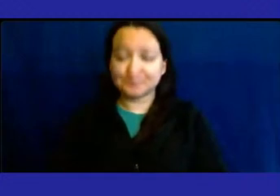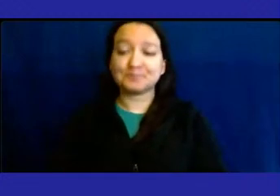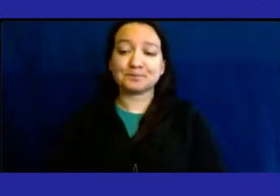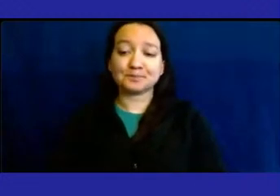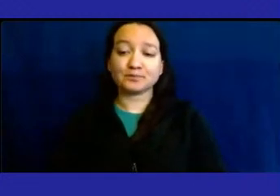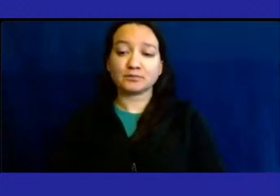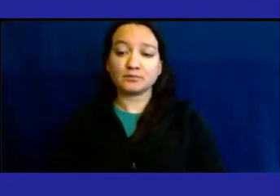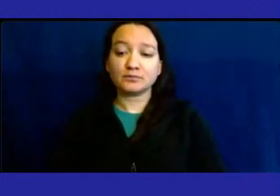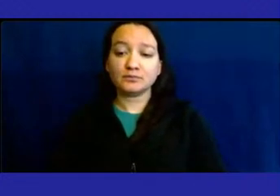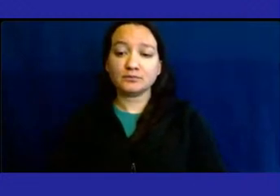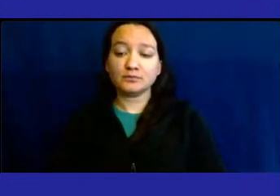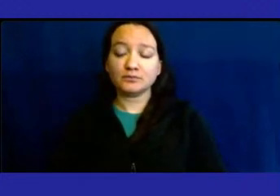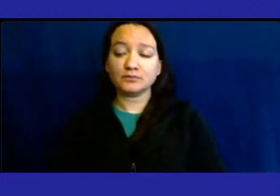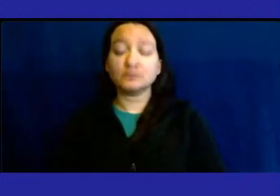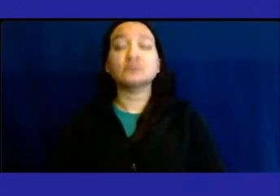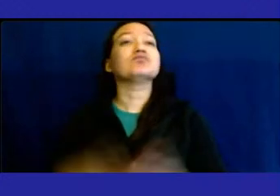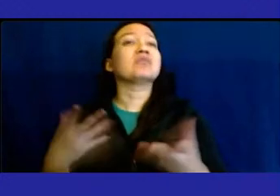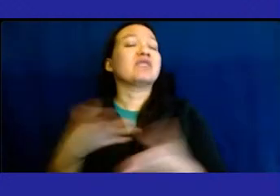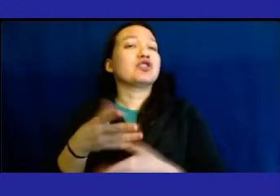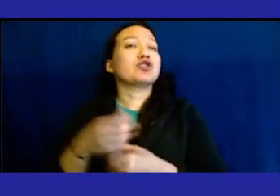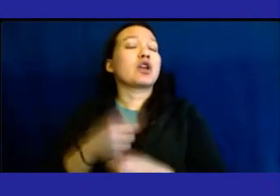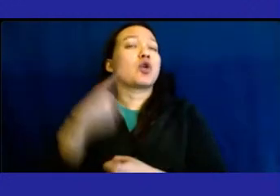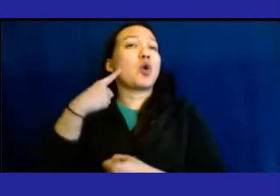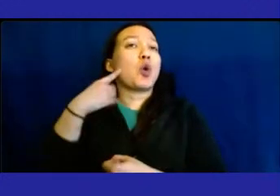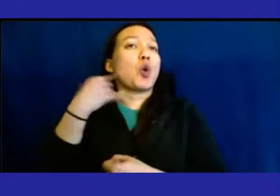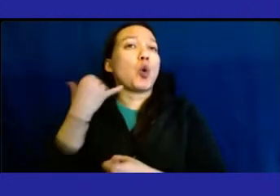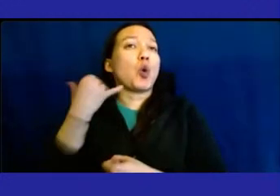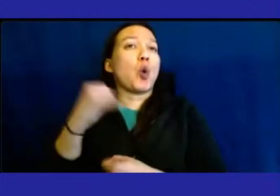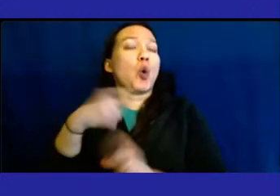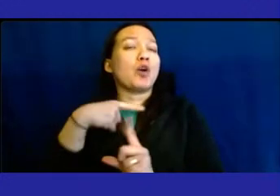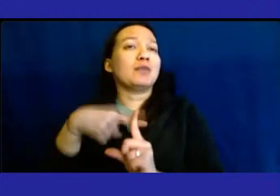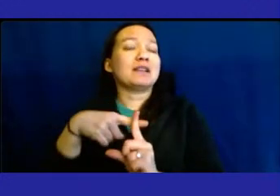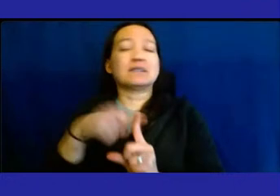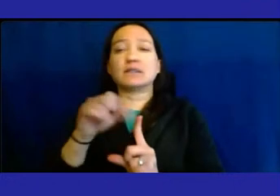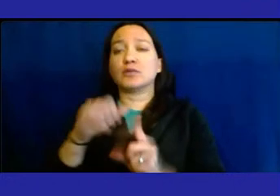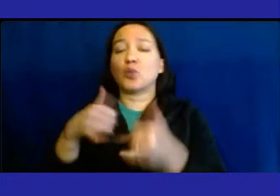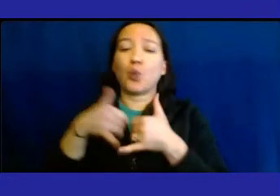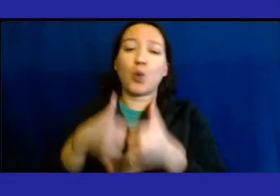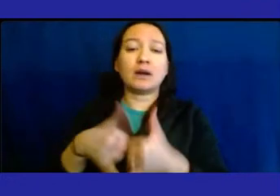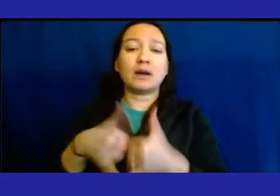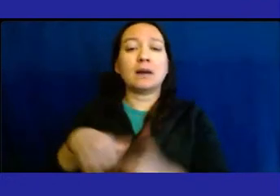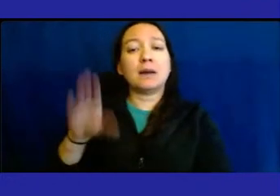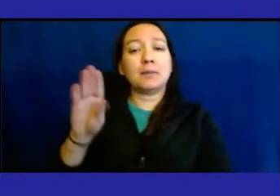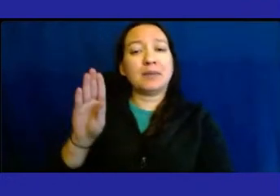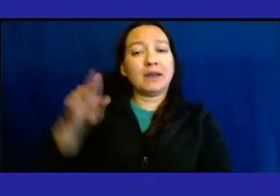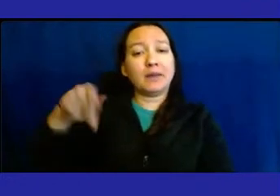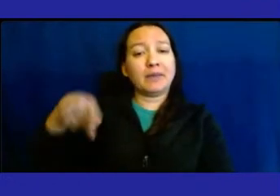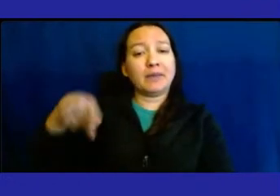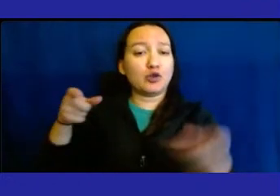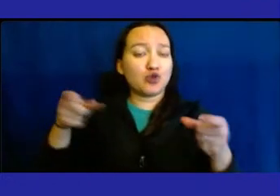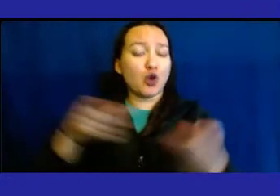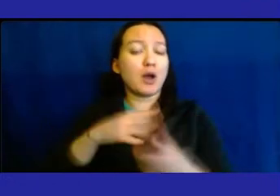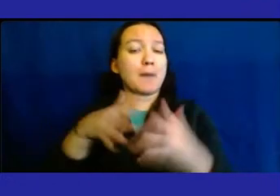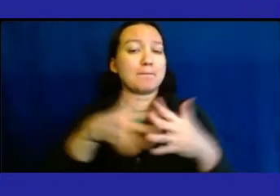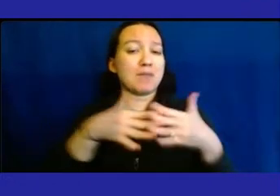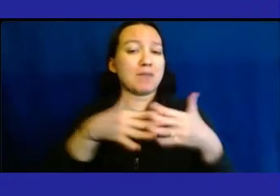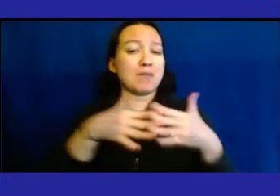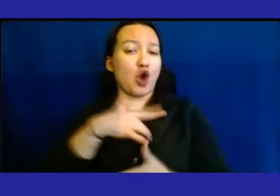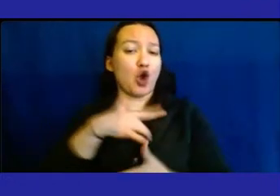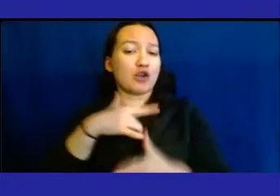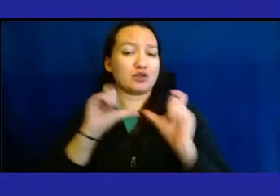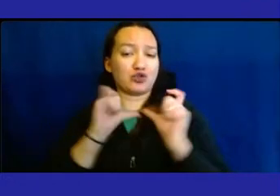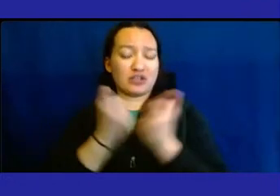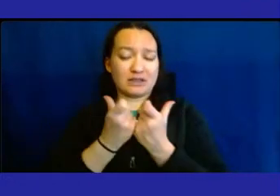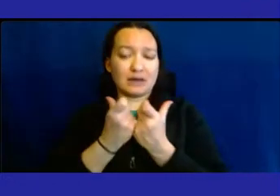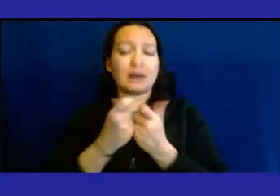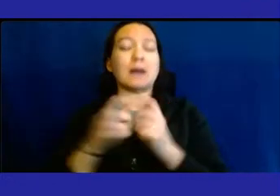We have also received the Gold Plus Award for BP Control from the American Heart Association and the American Medical Association.